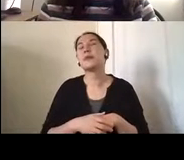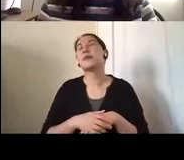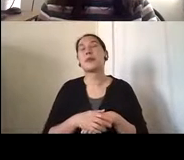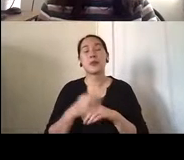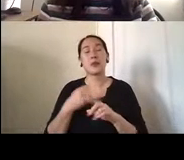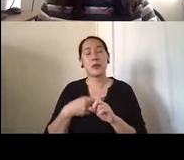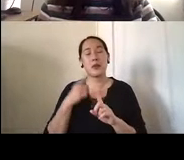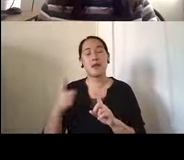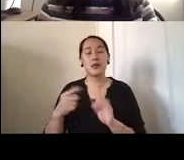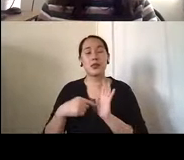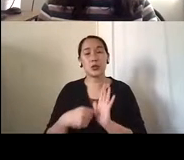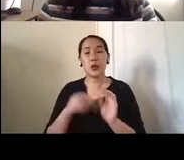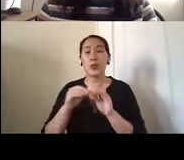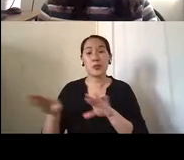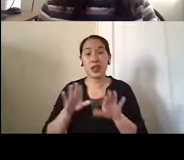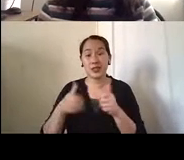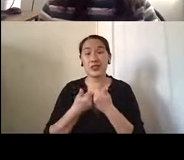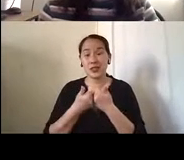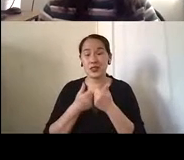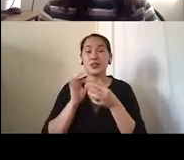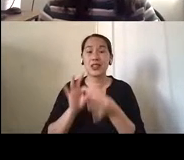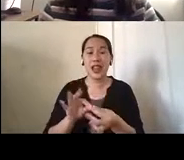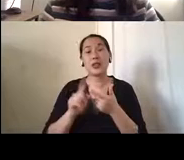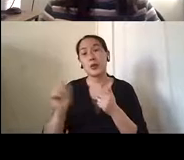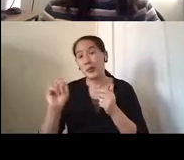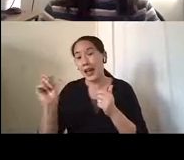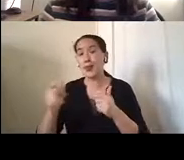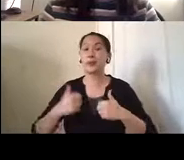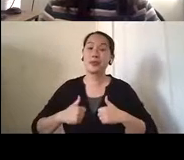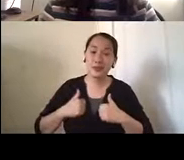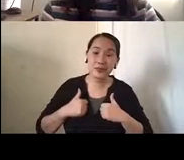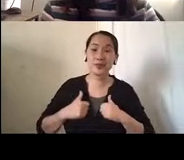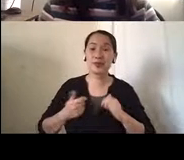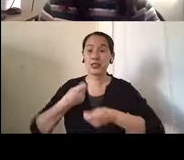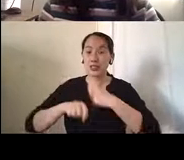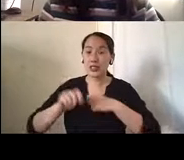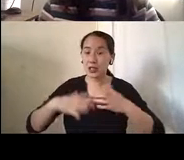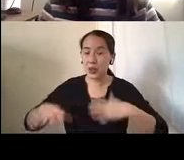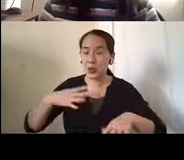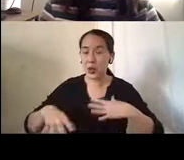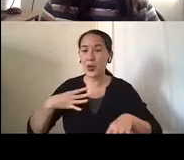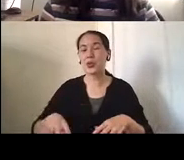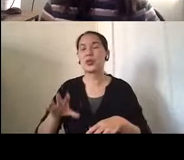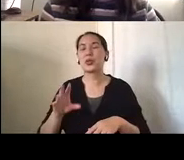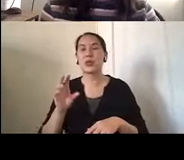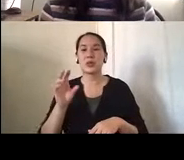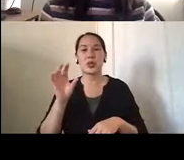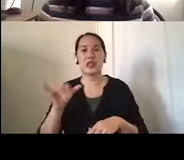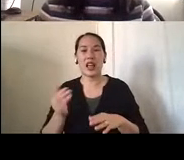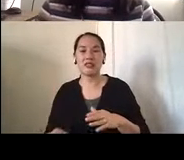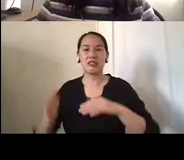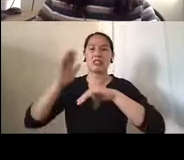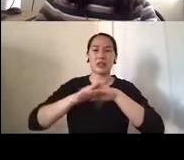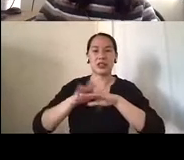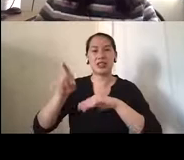to exhibit more behavioral challenges around toileting and bathing and changing. Um, so that just increased the need for additional